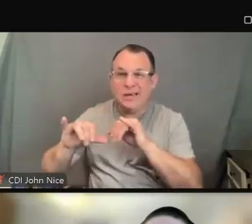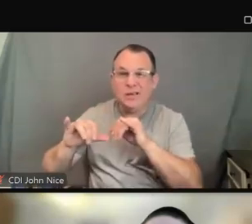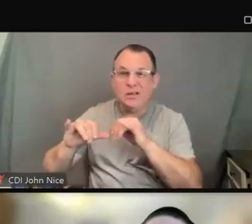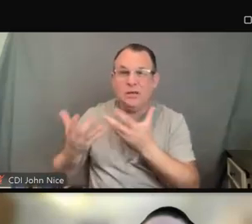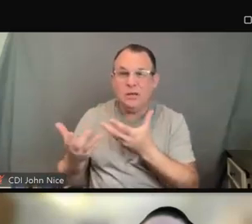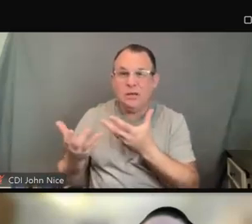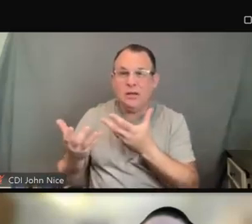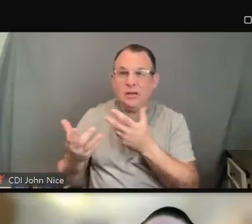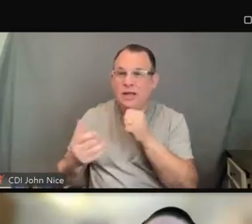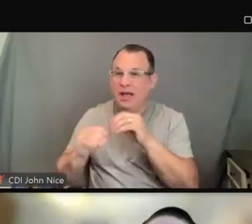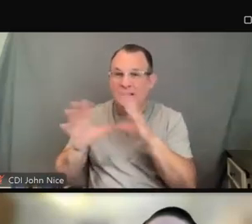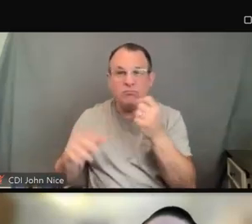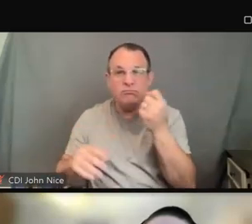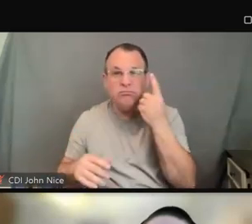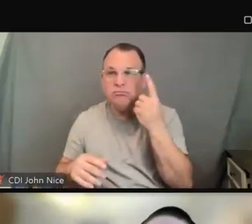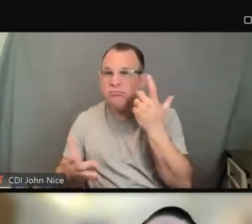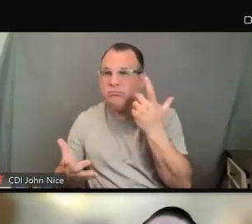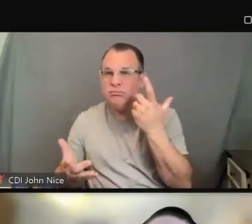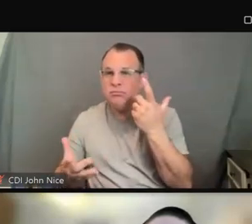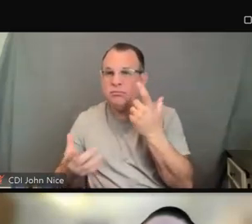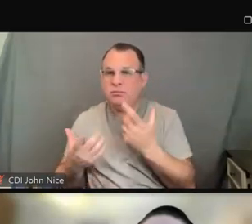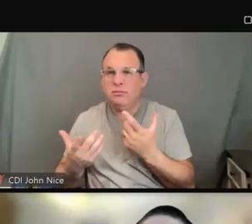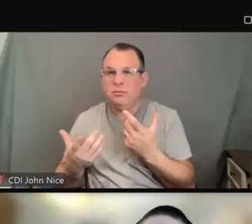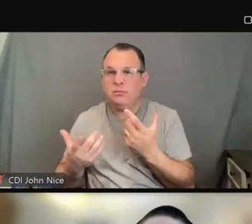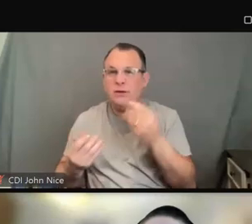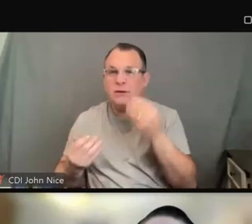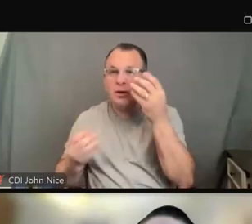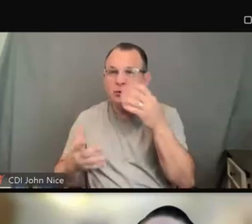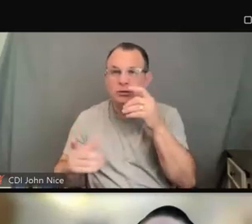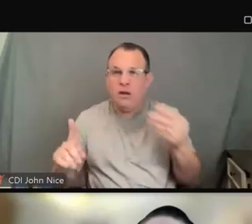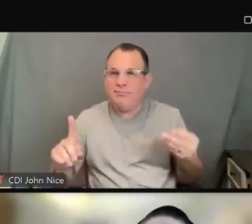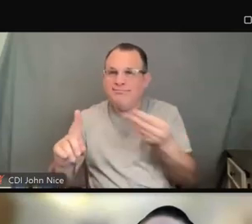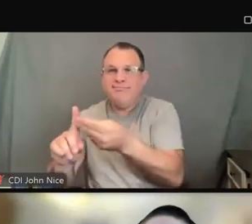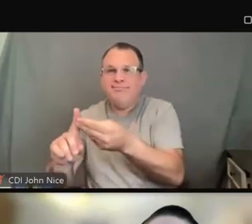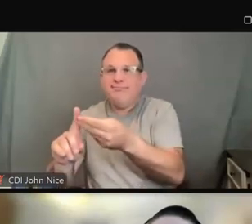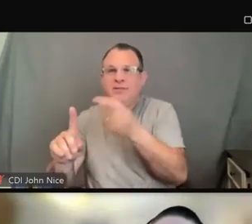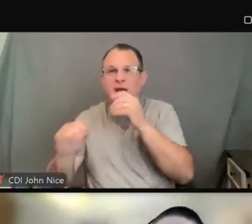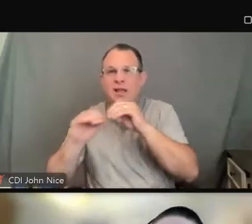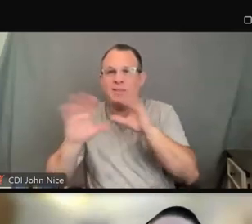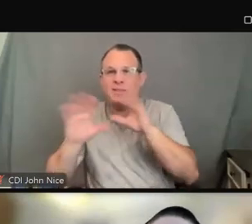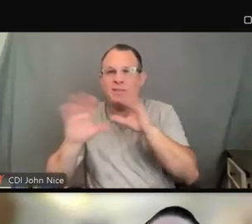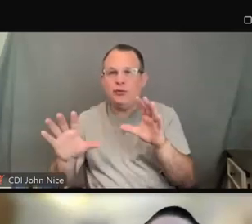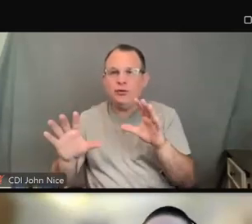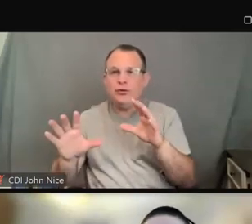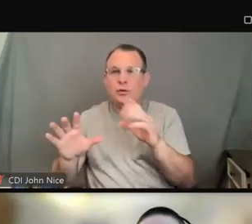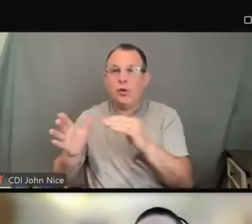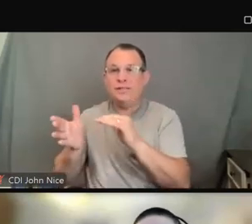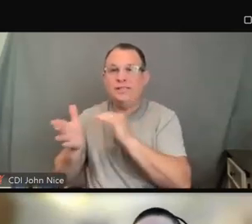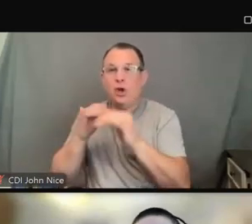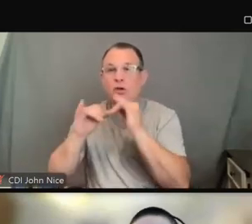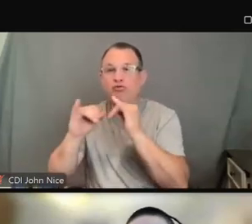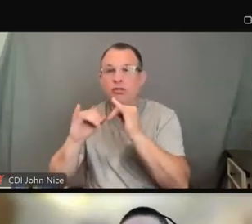in the way that the information is being conveyed or the discharge instructions are given, then